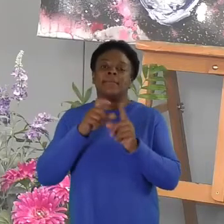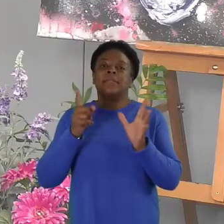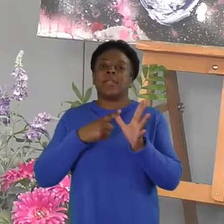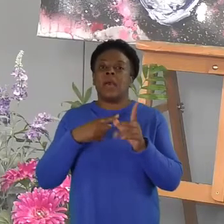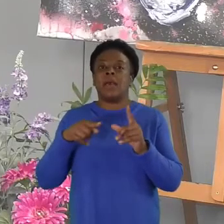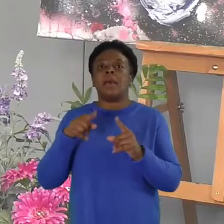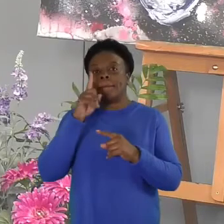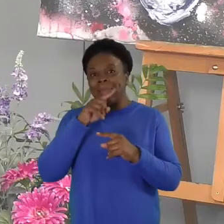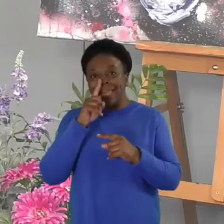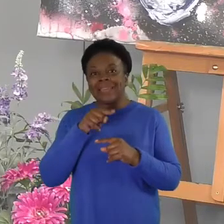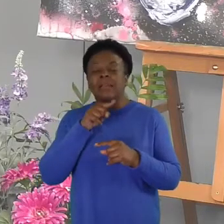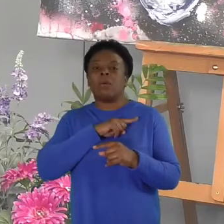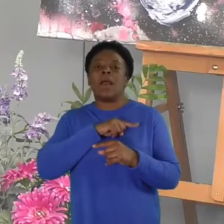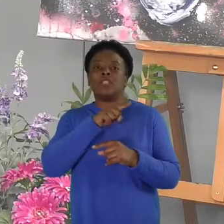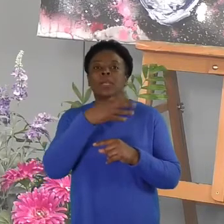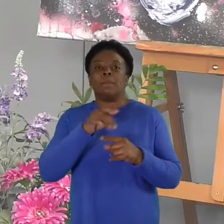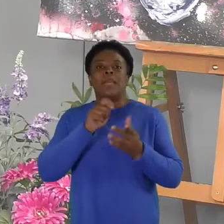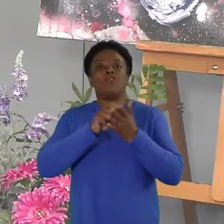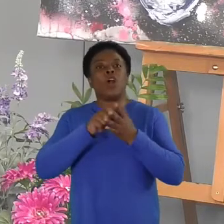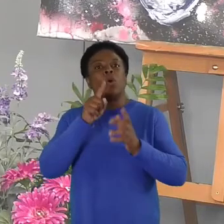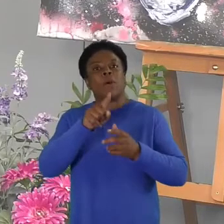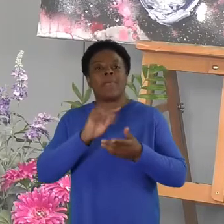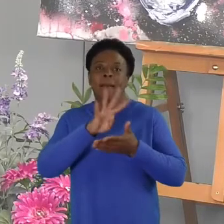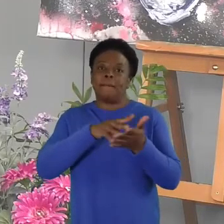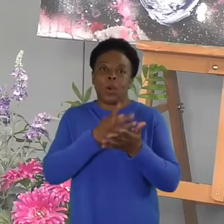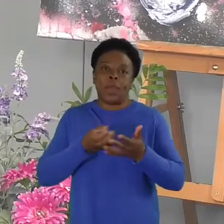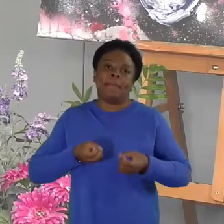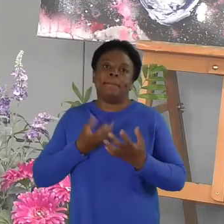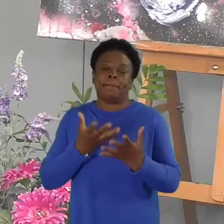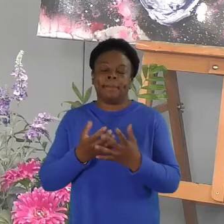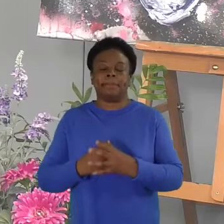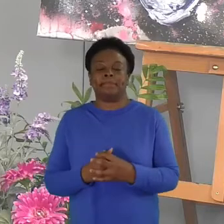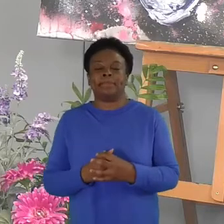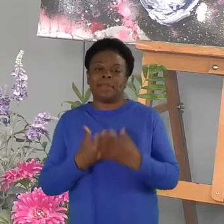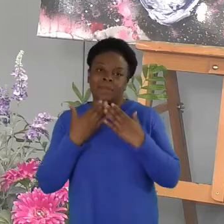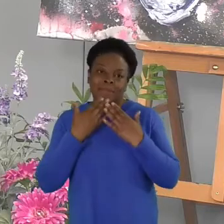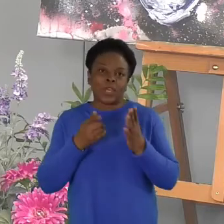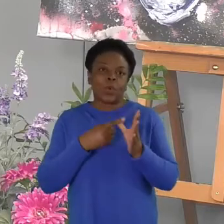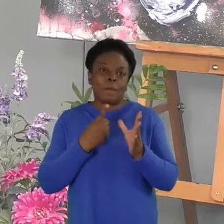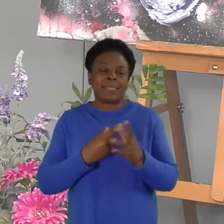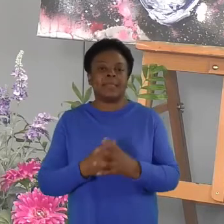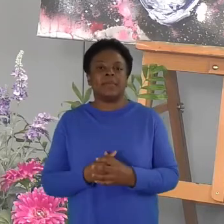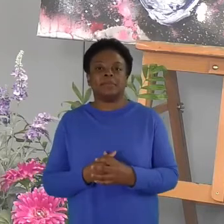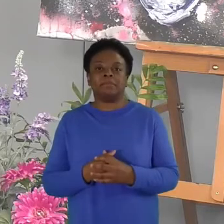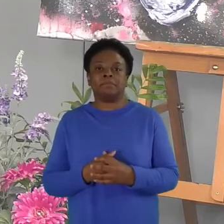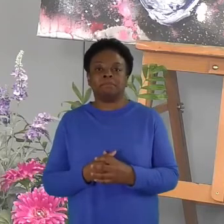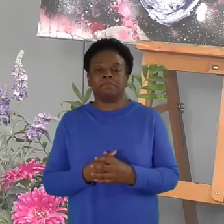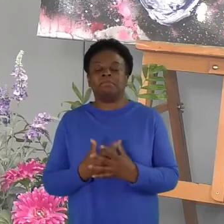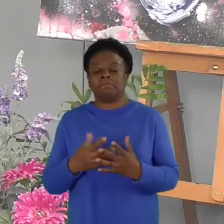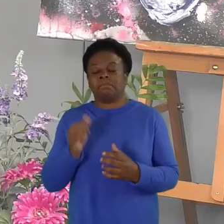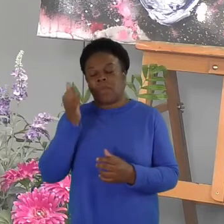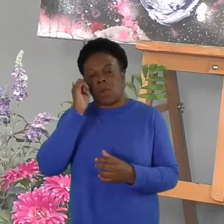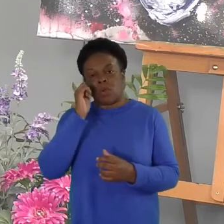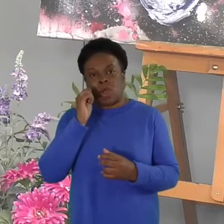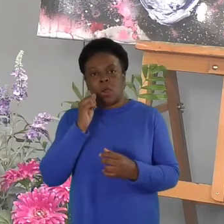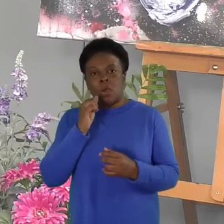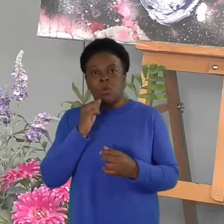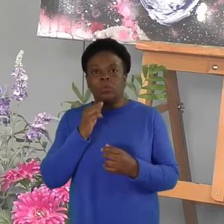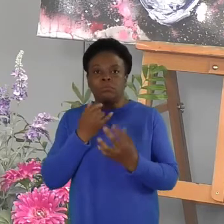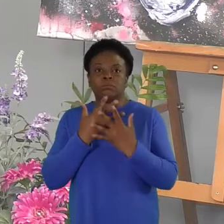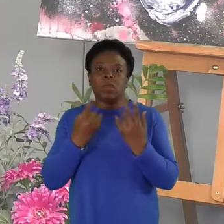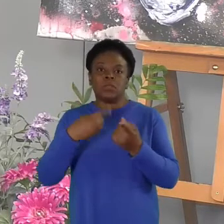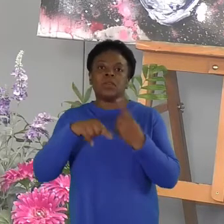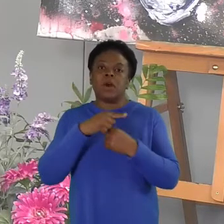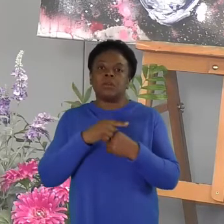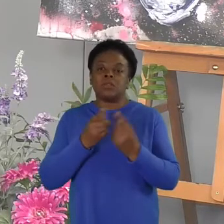prayer for us. So thank you, Amanda. I'm aware that for many of us across Baptist Together, that we have